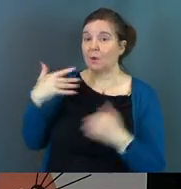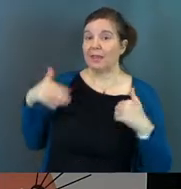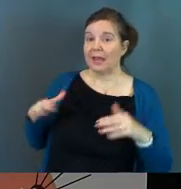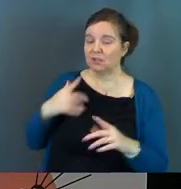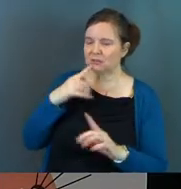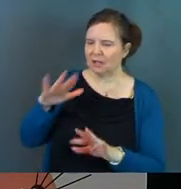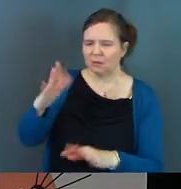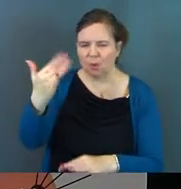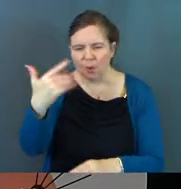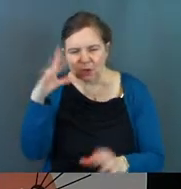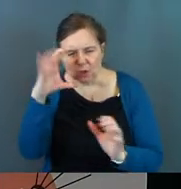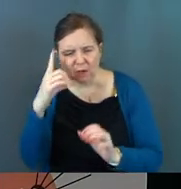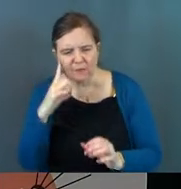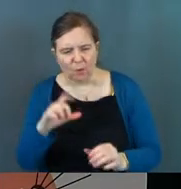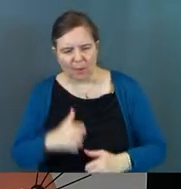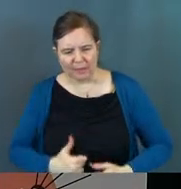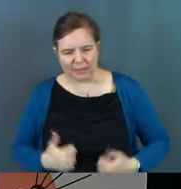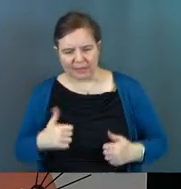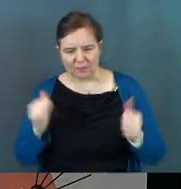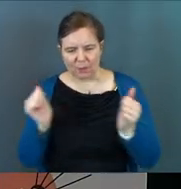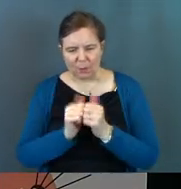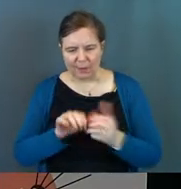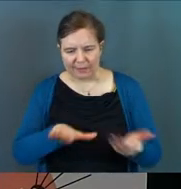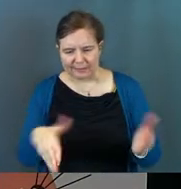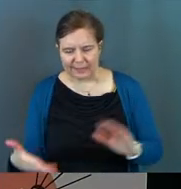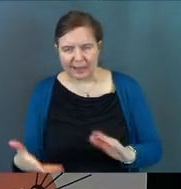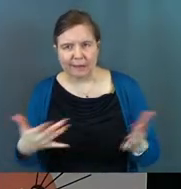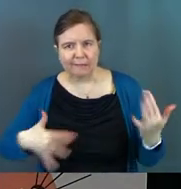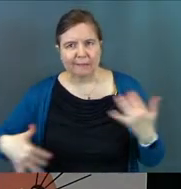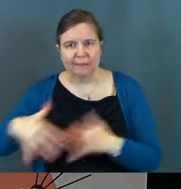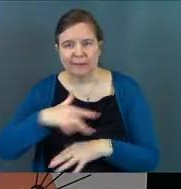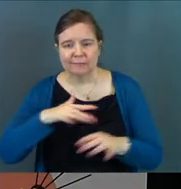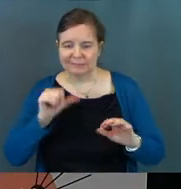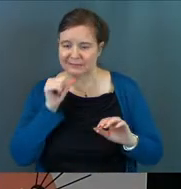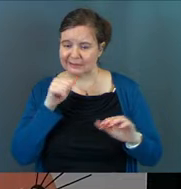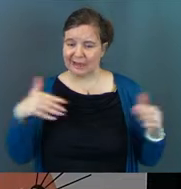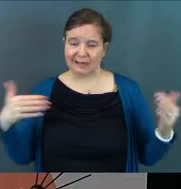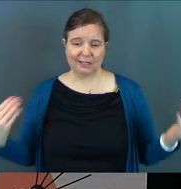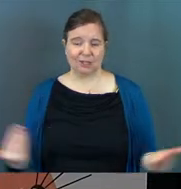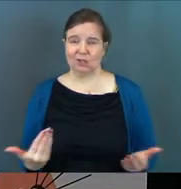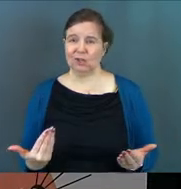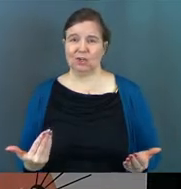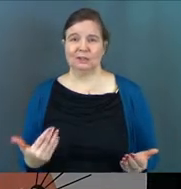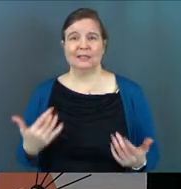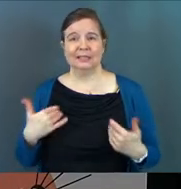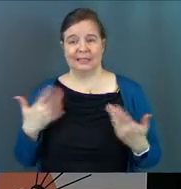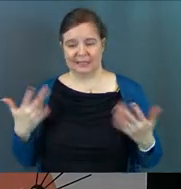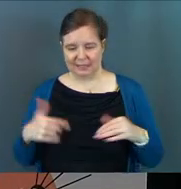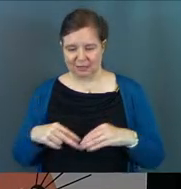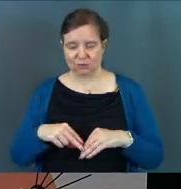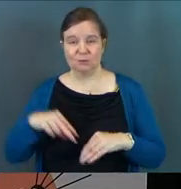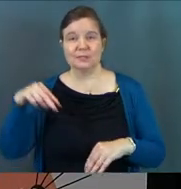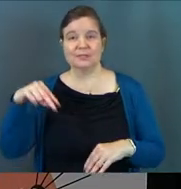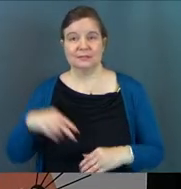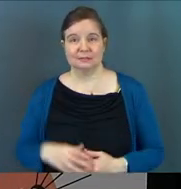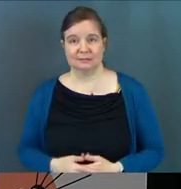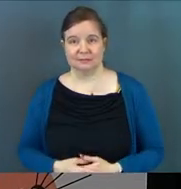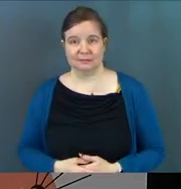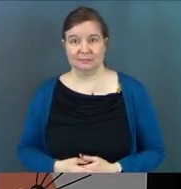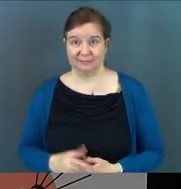said to them, why do you look for the living among the dead? He is not here. He has risen.